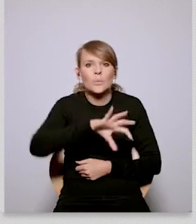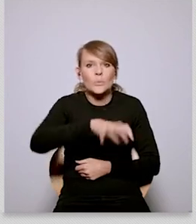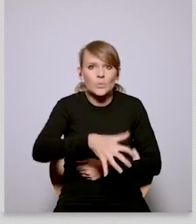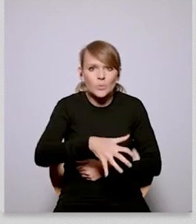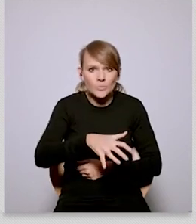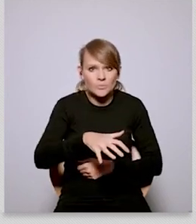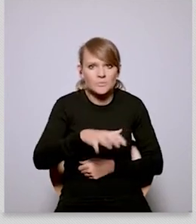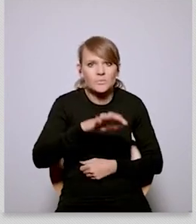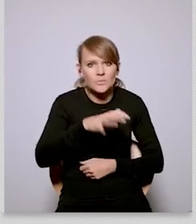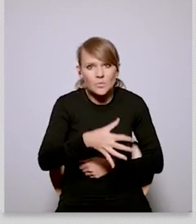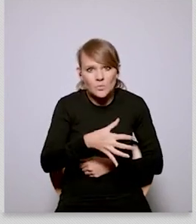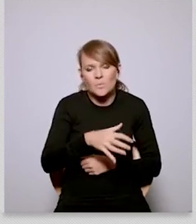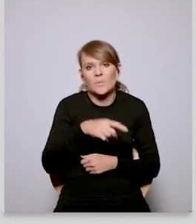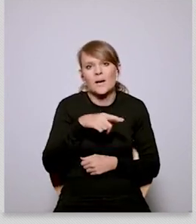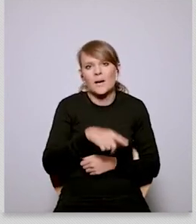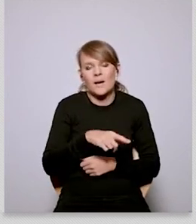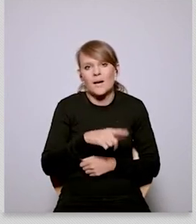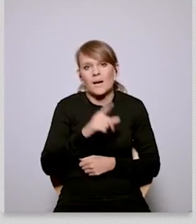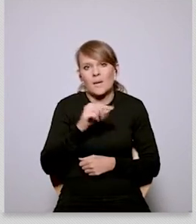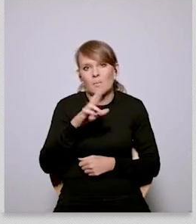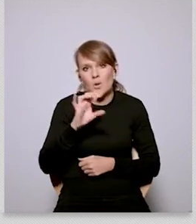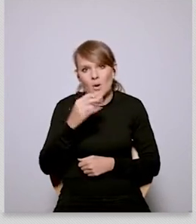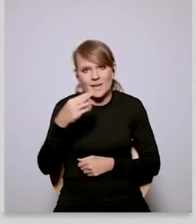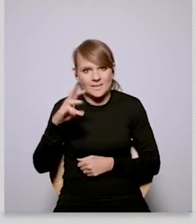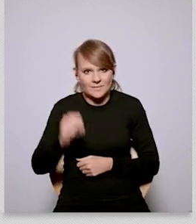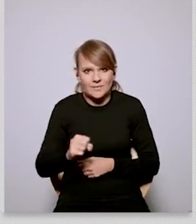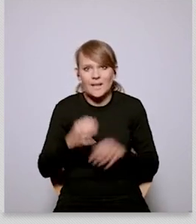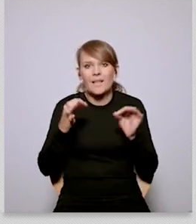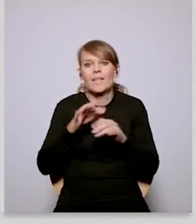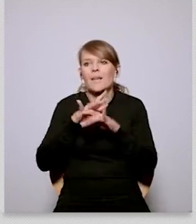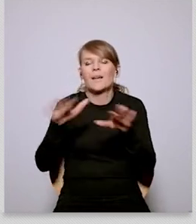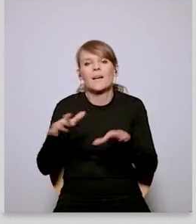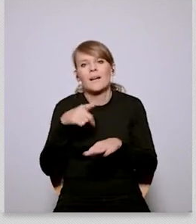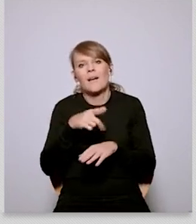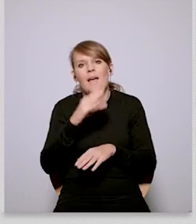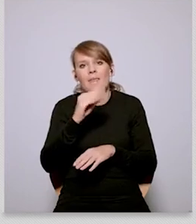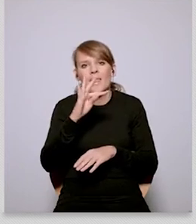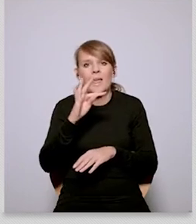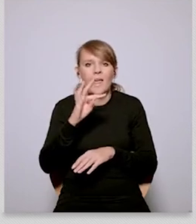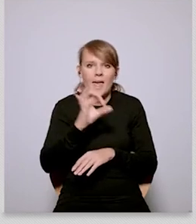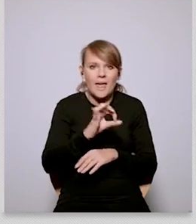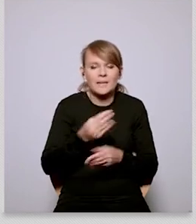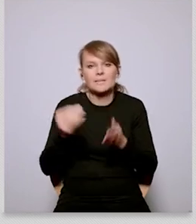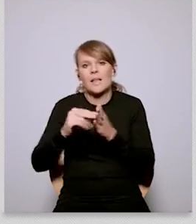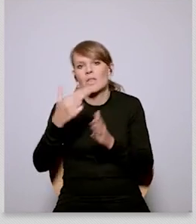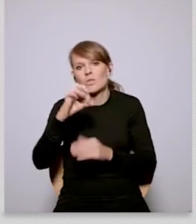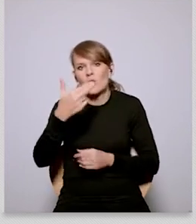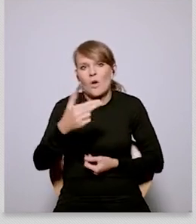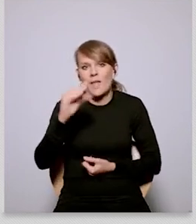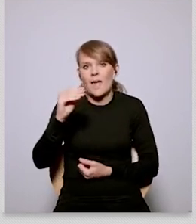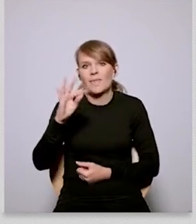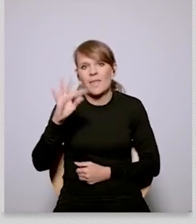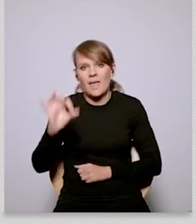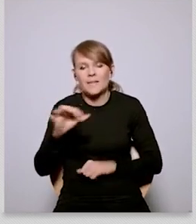katherine said when she said uh that the green the wet this wedge is splitting progressive groups as well and